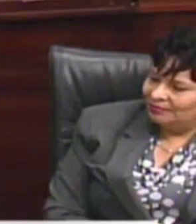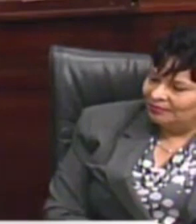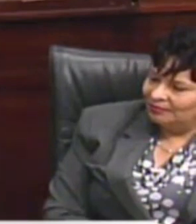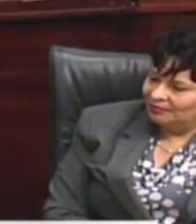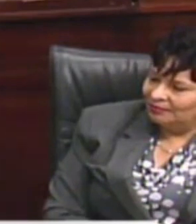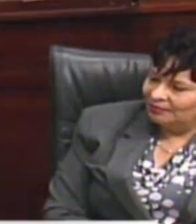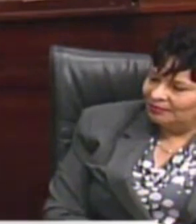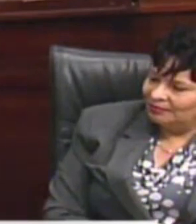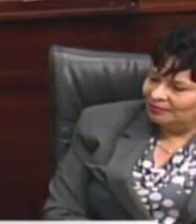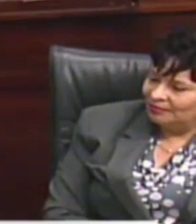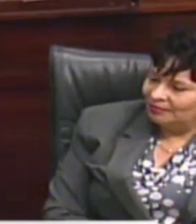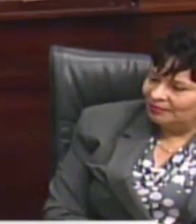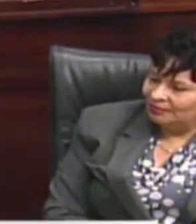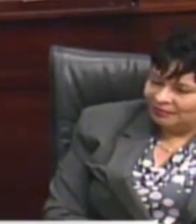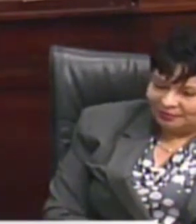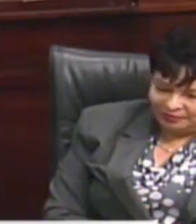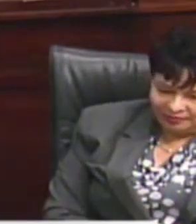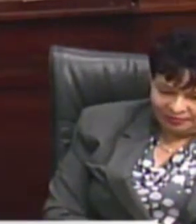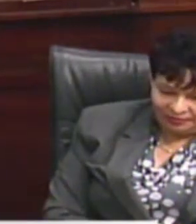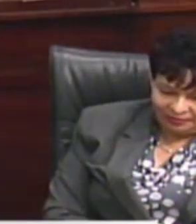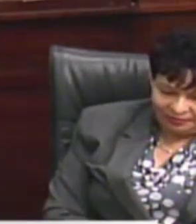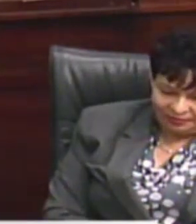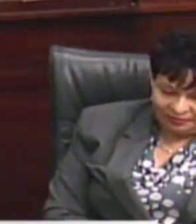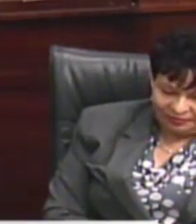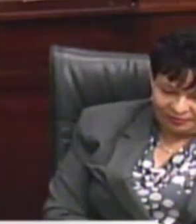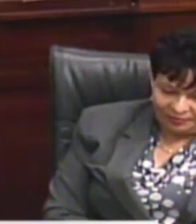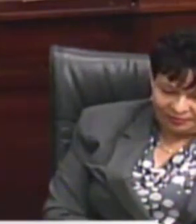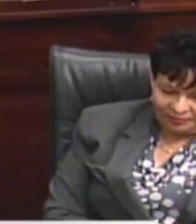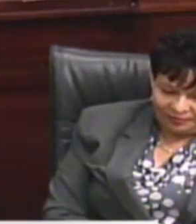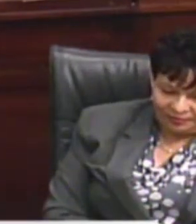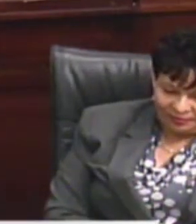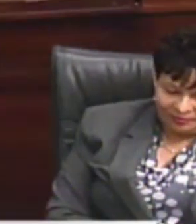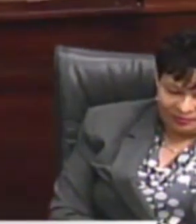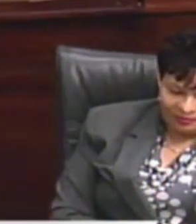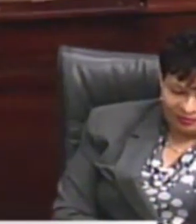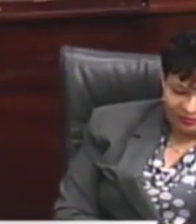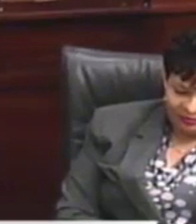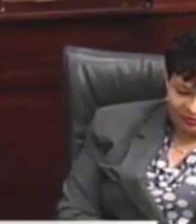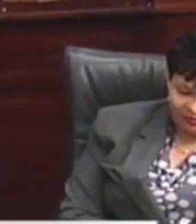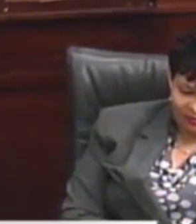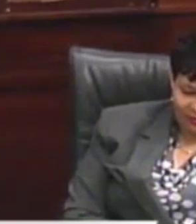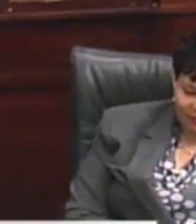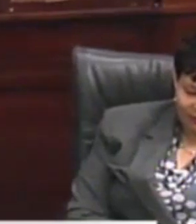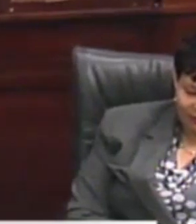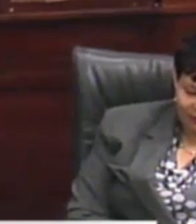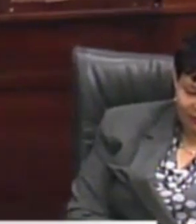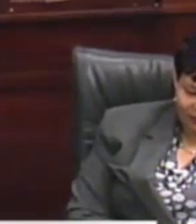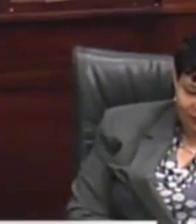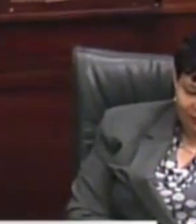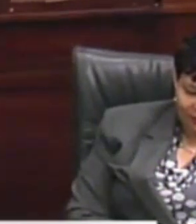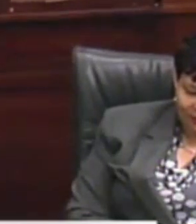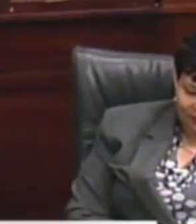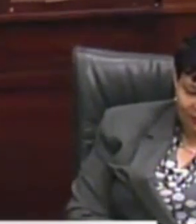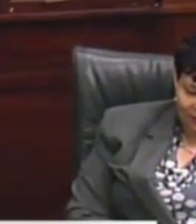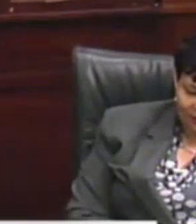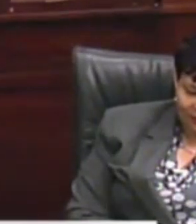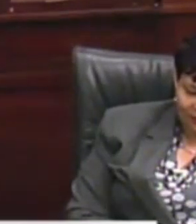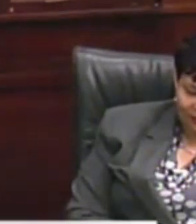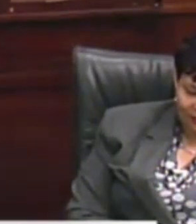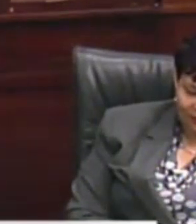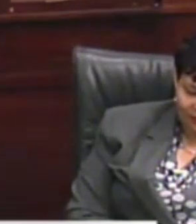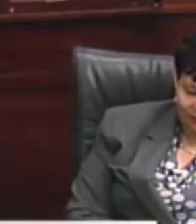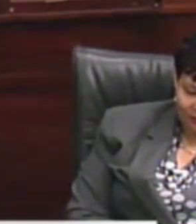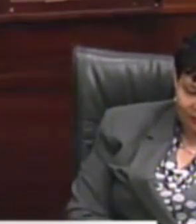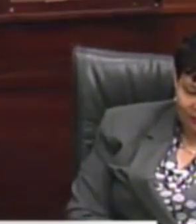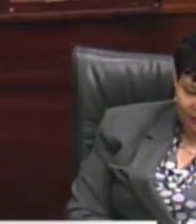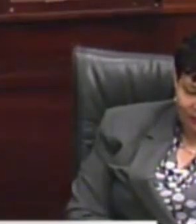Wire transfer to Guyana, Formula One. Madam Speaker, attention, Vidya Dewiki Singh. But I'll come to our next name related here.